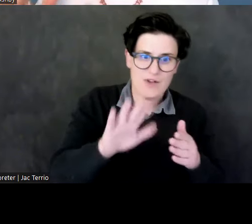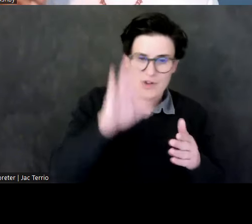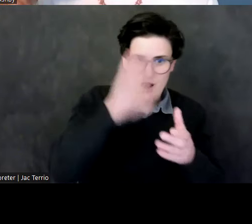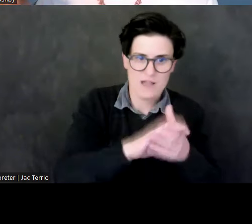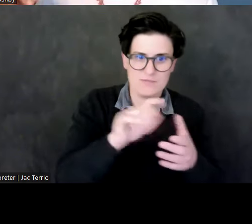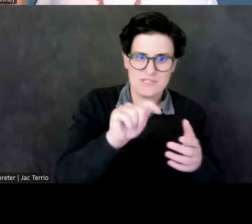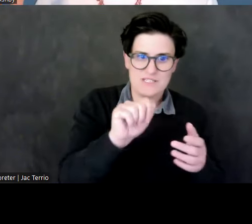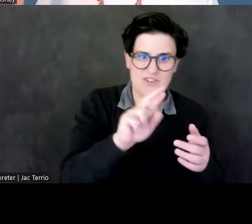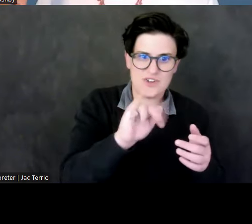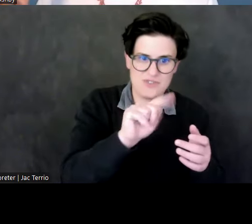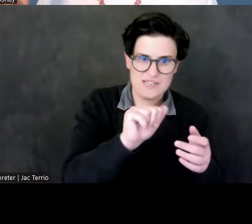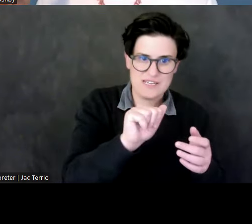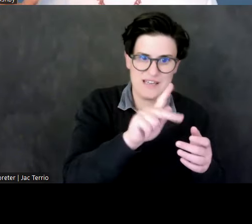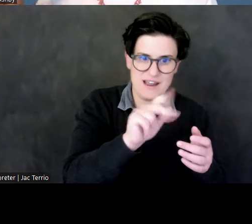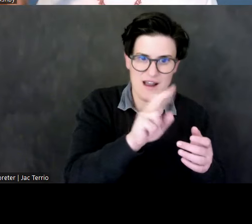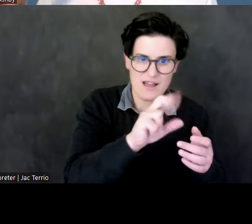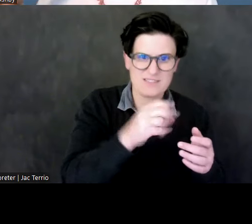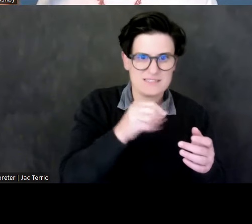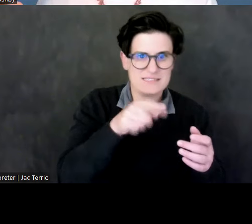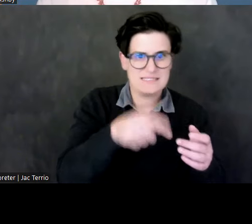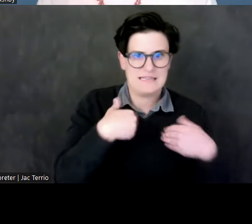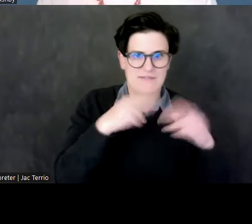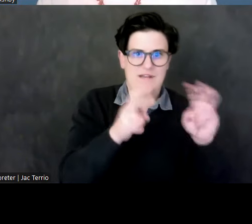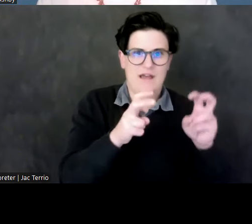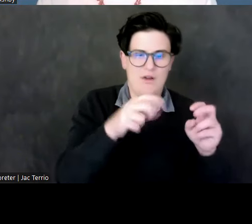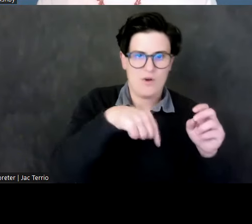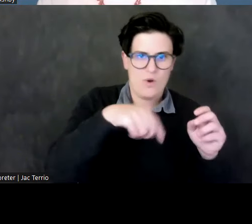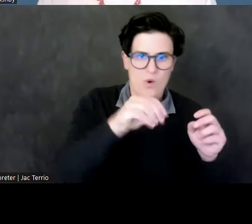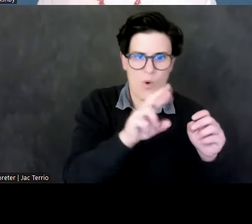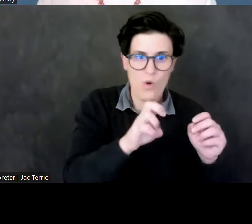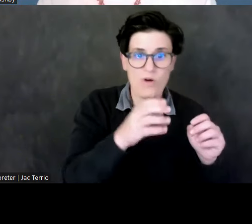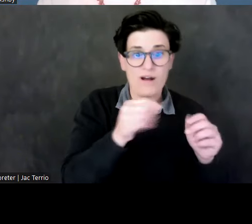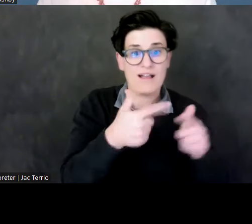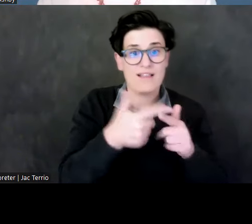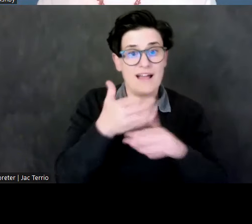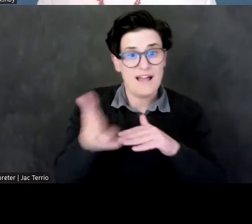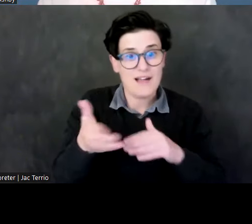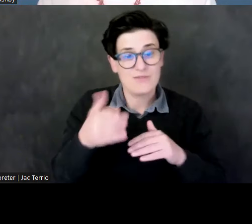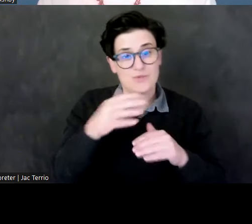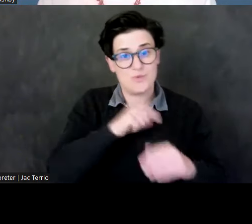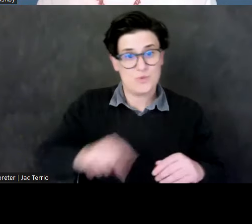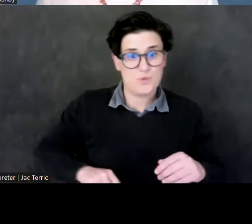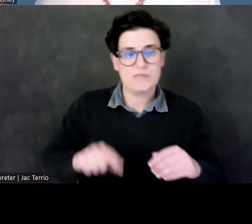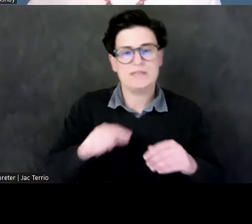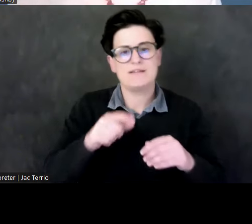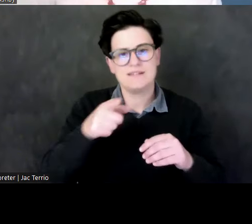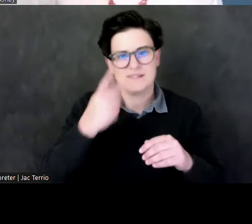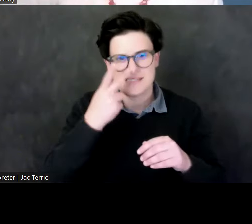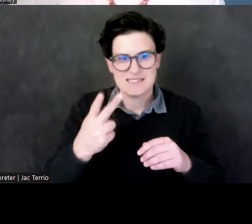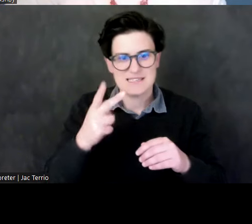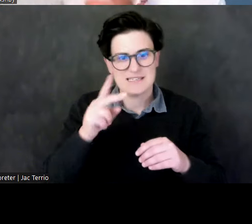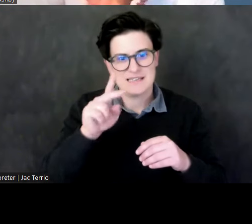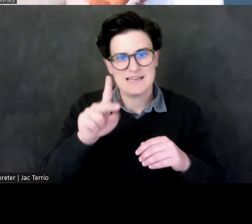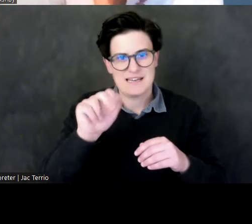And then after the queen is named Akinidad, who has the title Pakara. And so